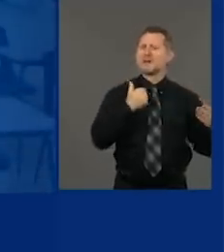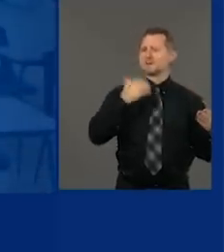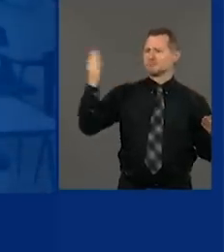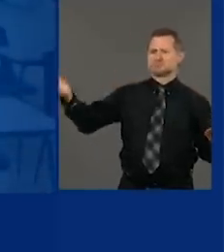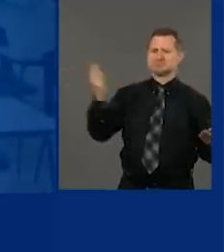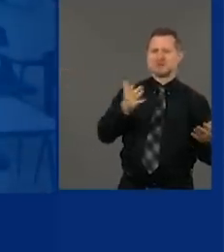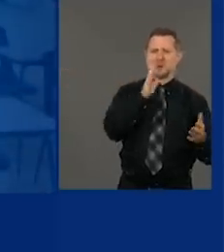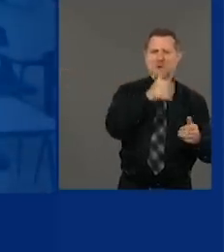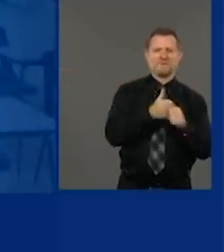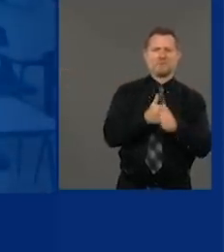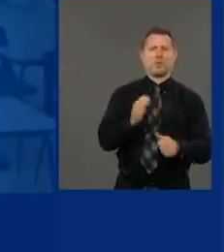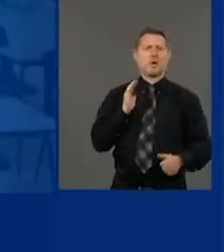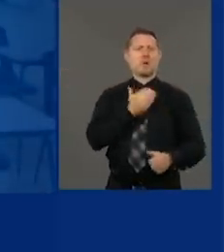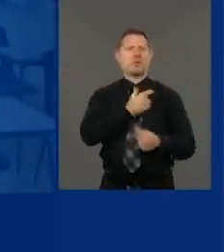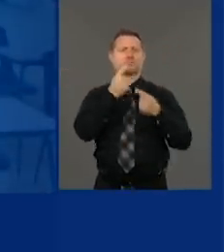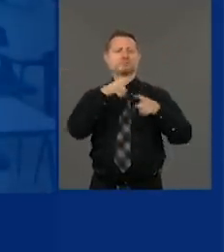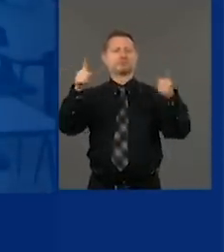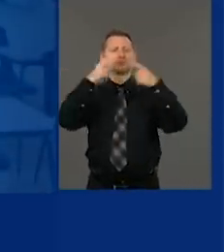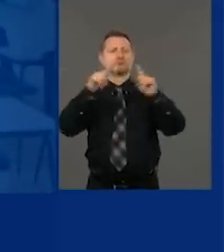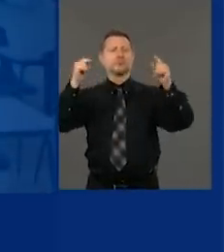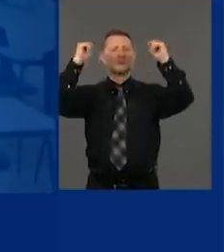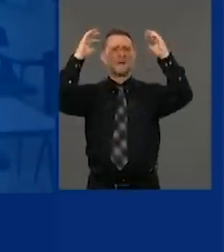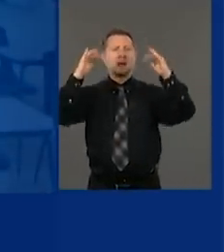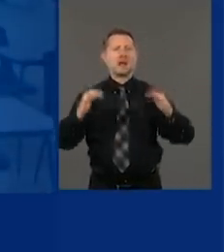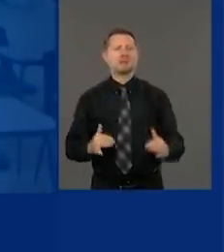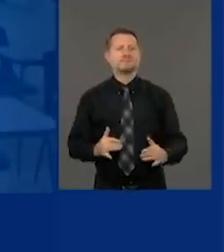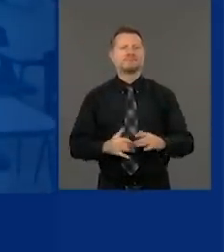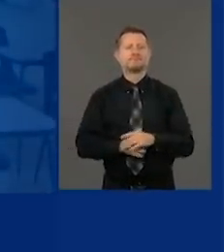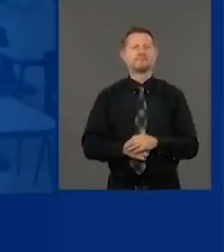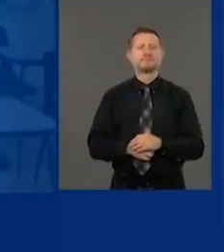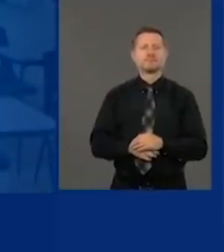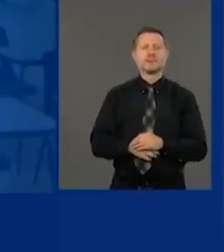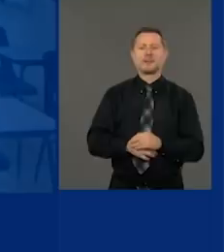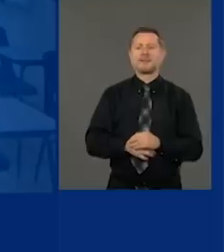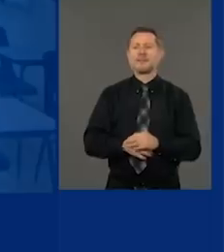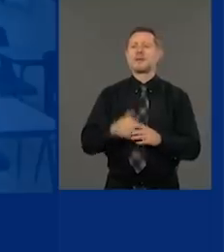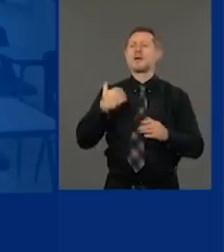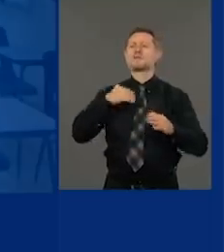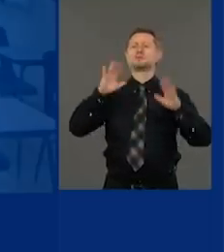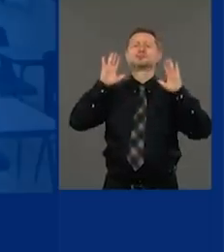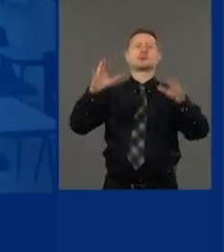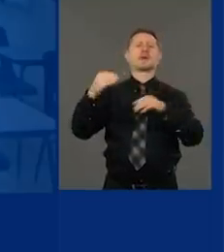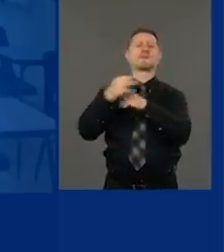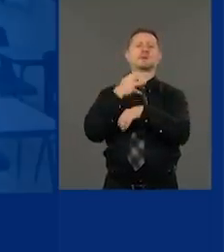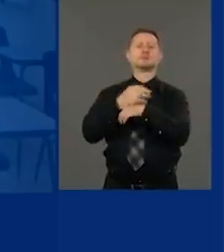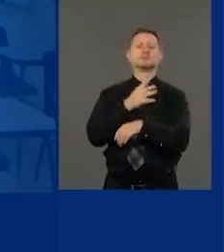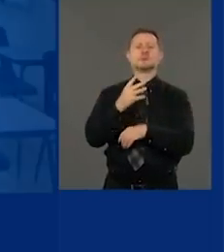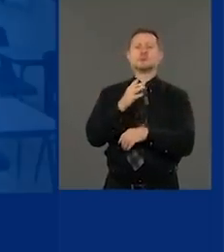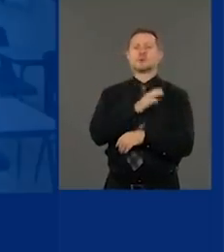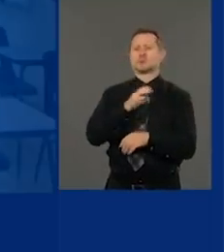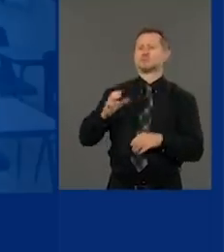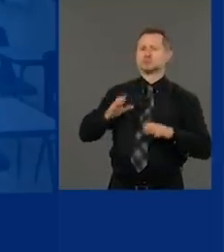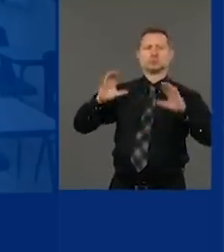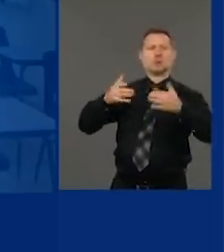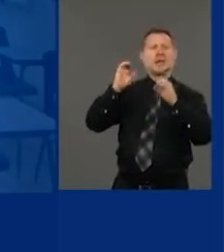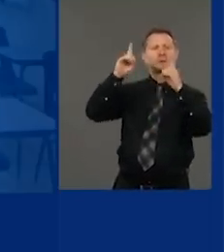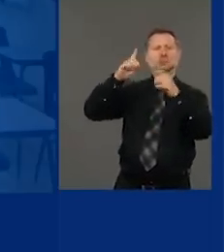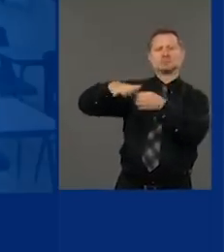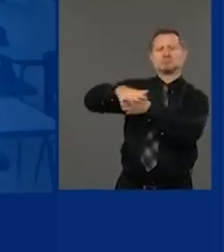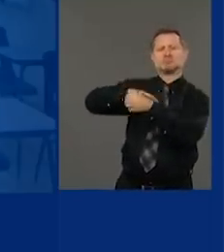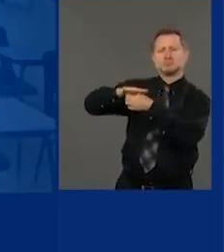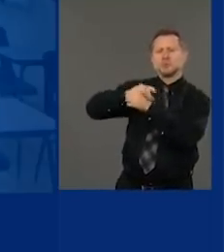guidelines. We had a great reimagined education advisory council that did a lot of work to come up with the guidelines.